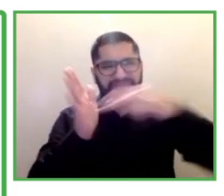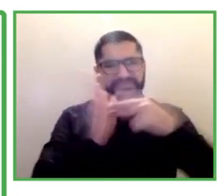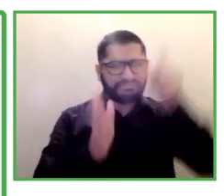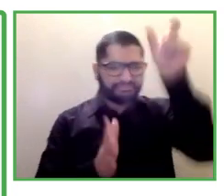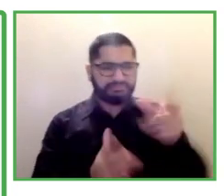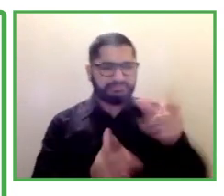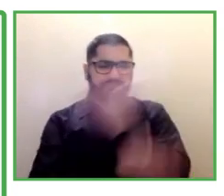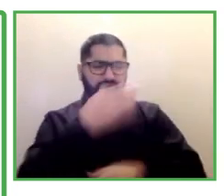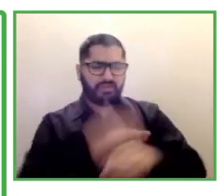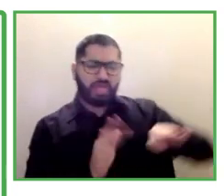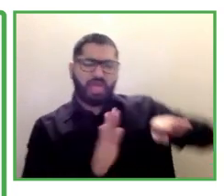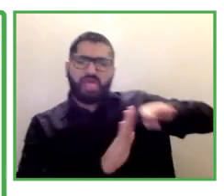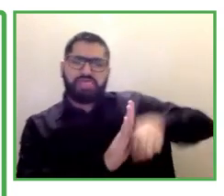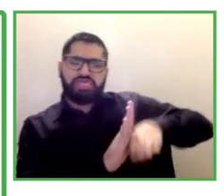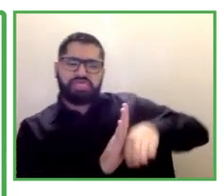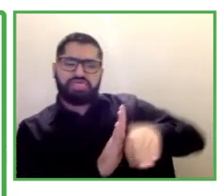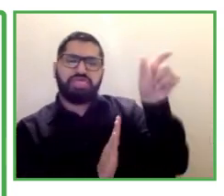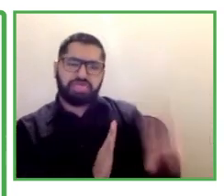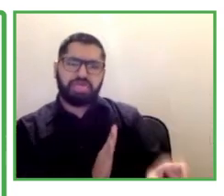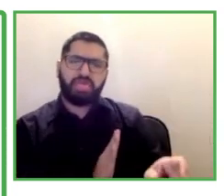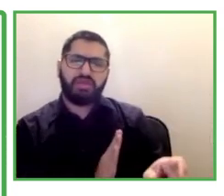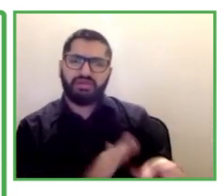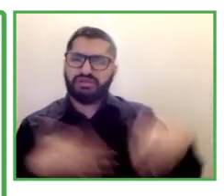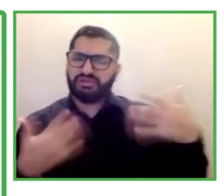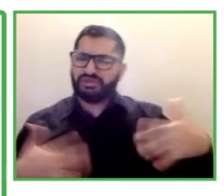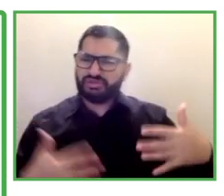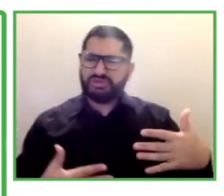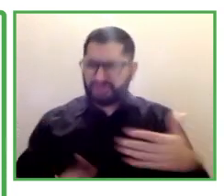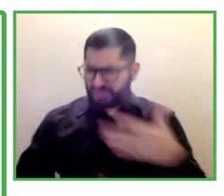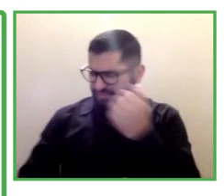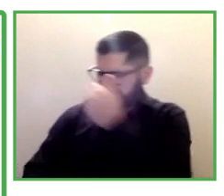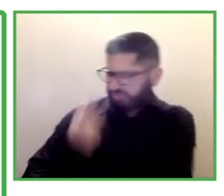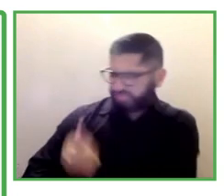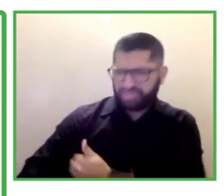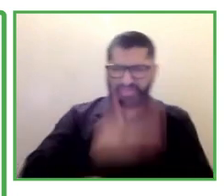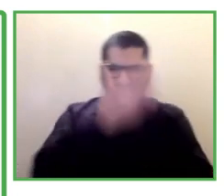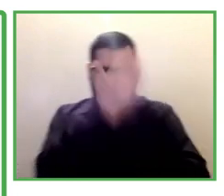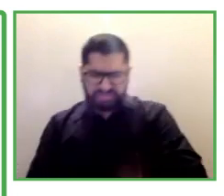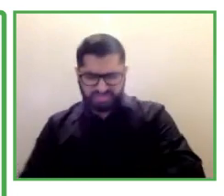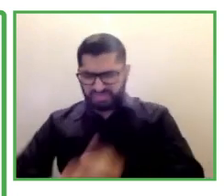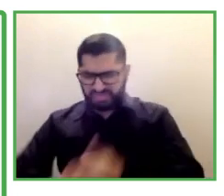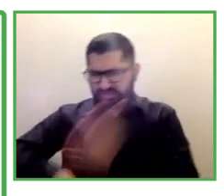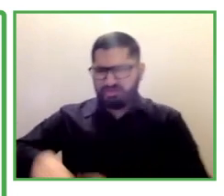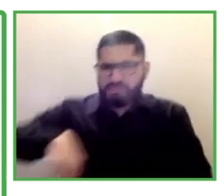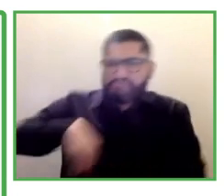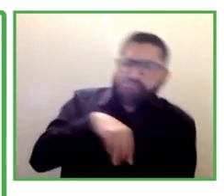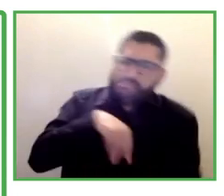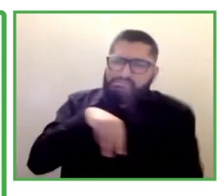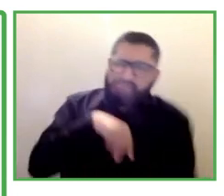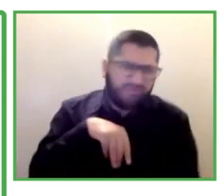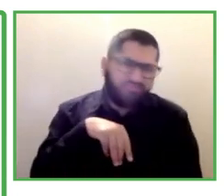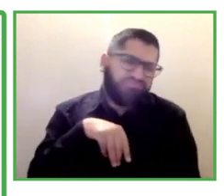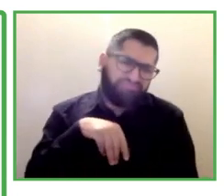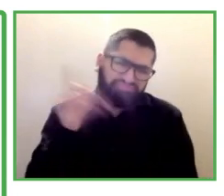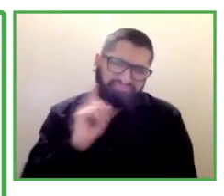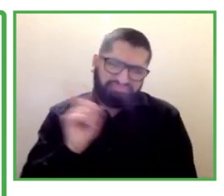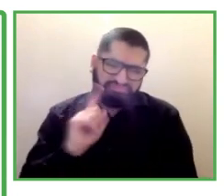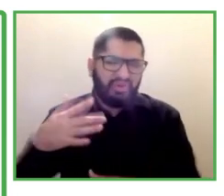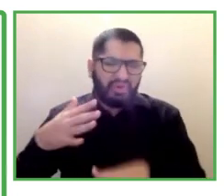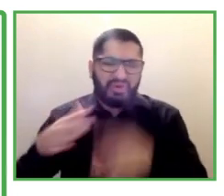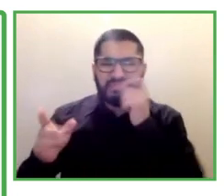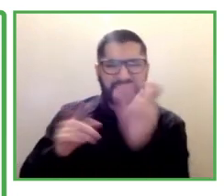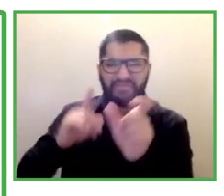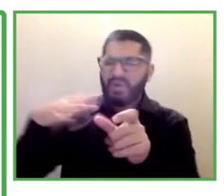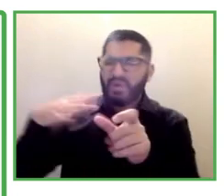years, that was the right terminology. So, break that stigma. I'm showing here pictures of people with disabilities, you know,